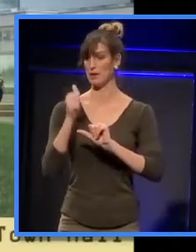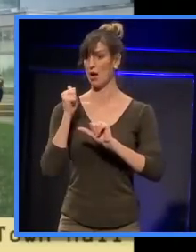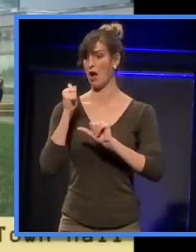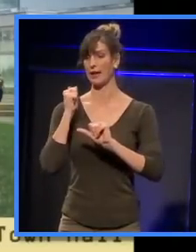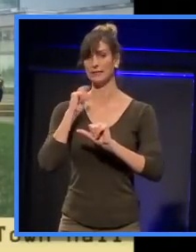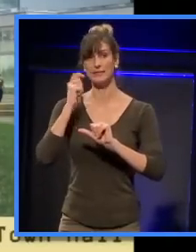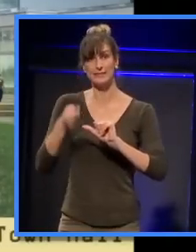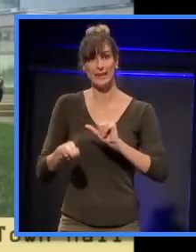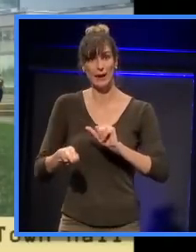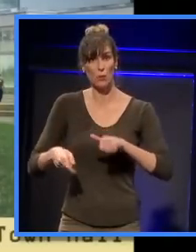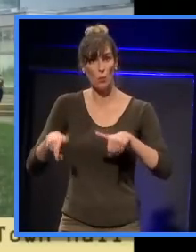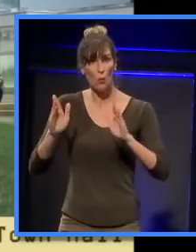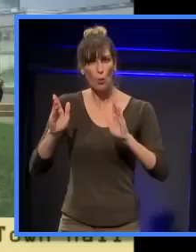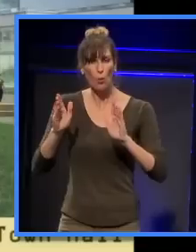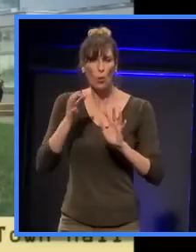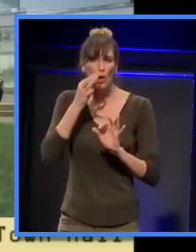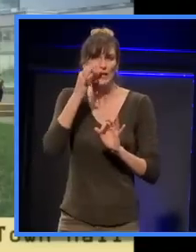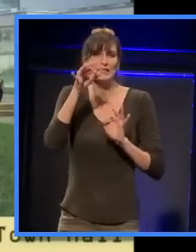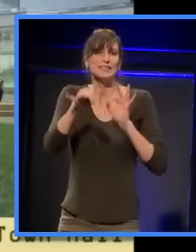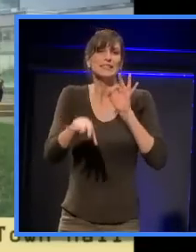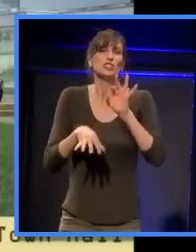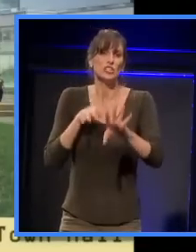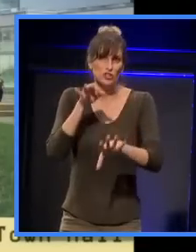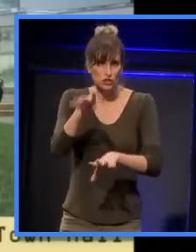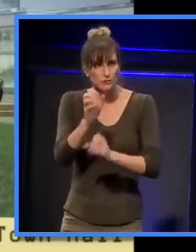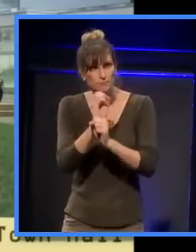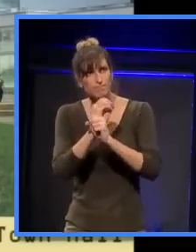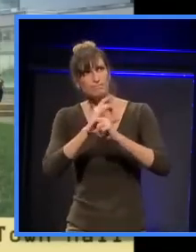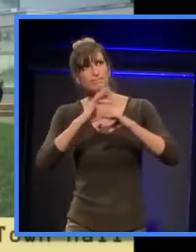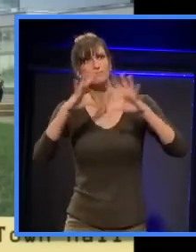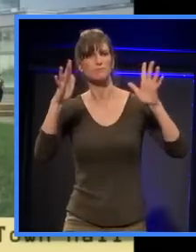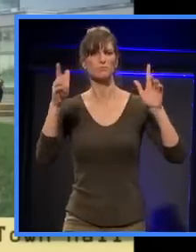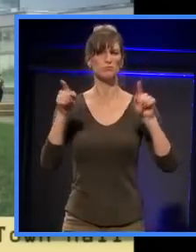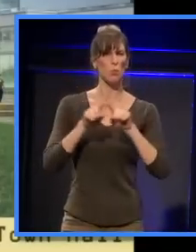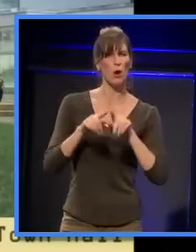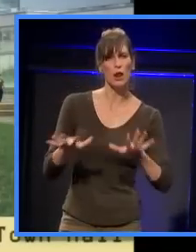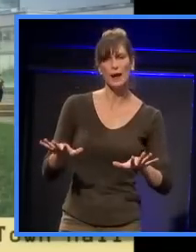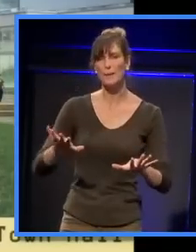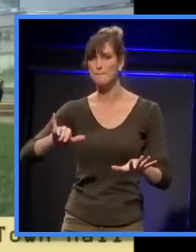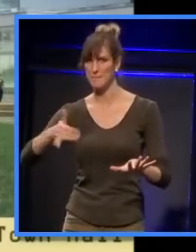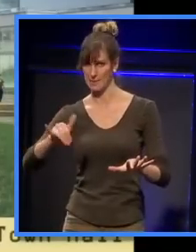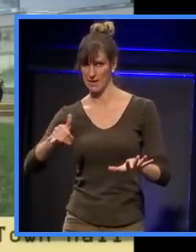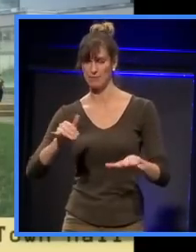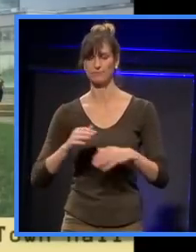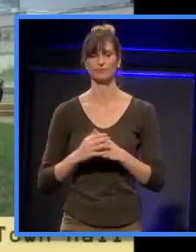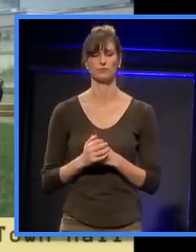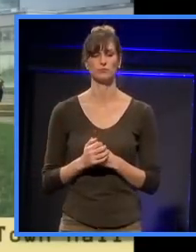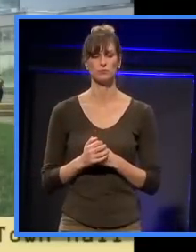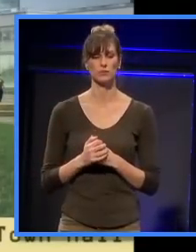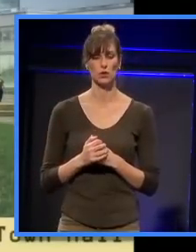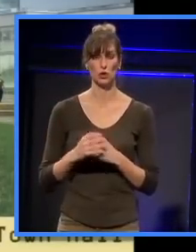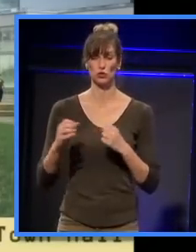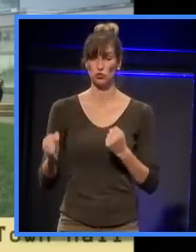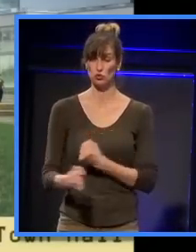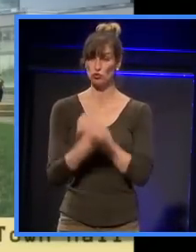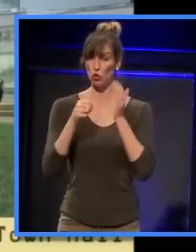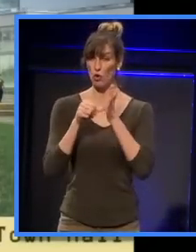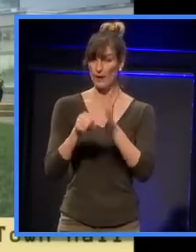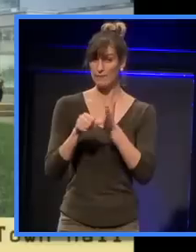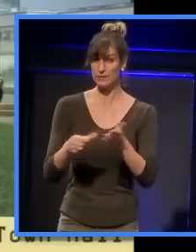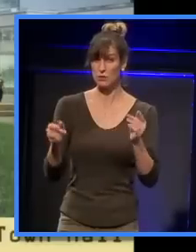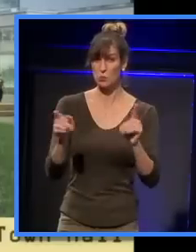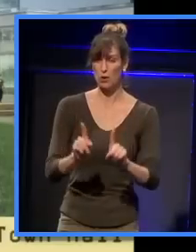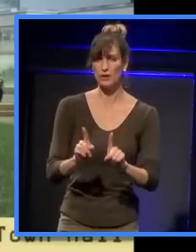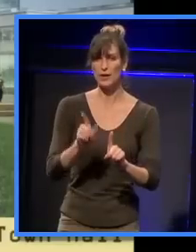there are suggestions, just ideas of the kind of thing that we might be seeing. And, of course, there's a very strong emphasis, though, on having a line of sight,